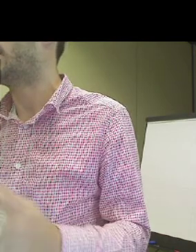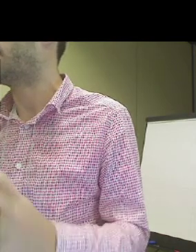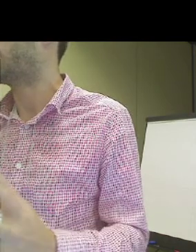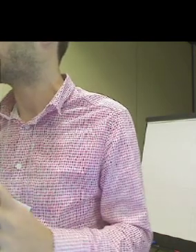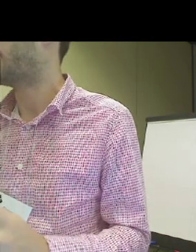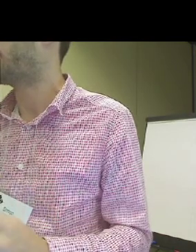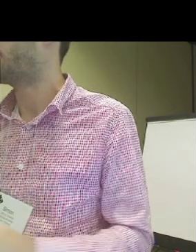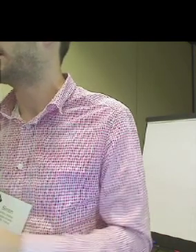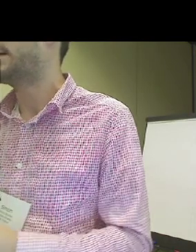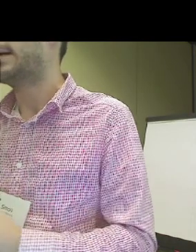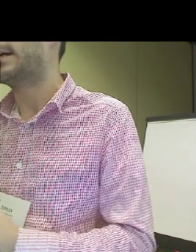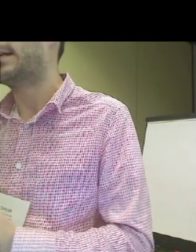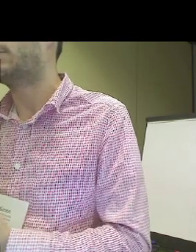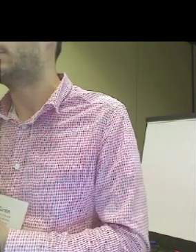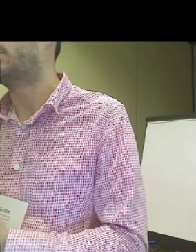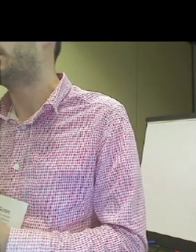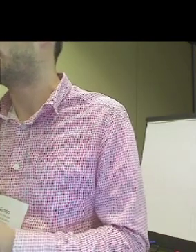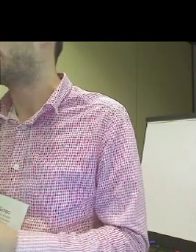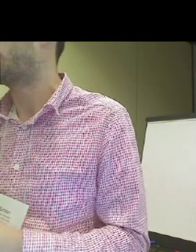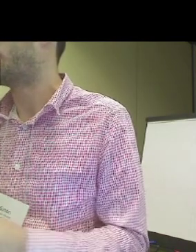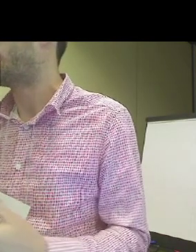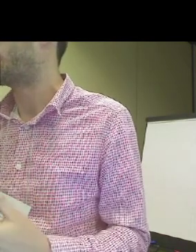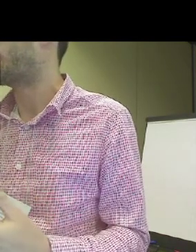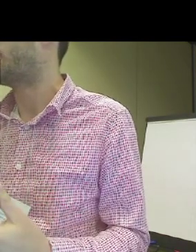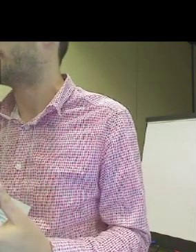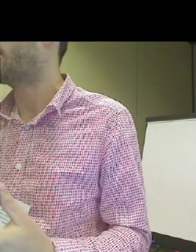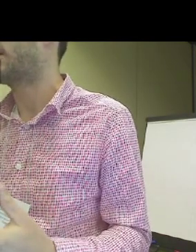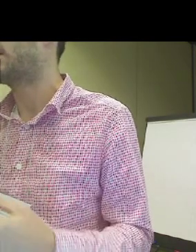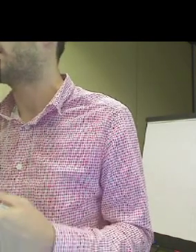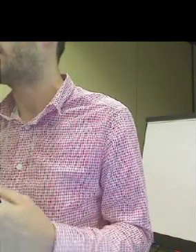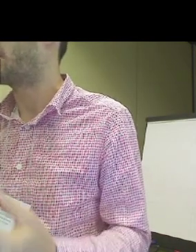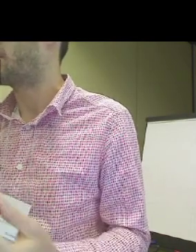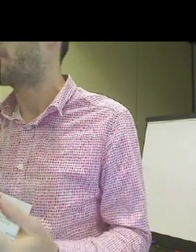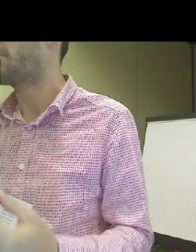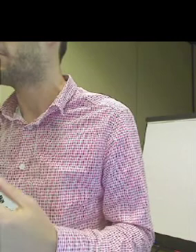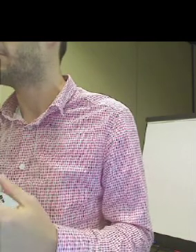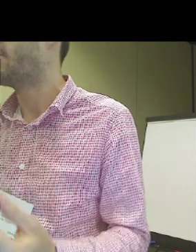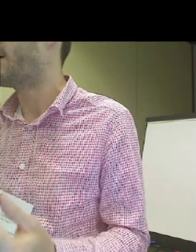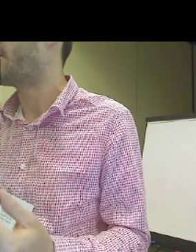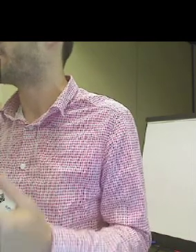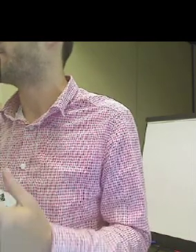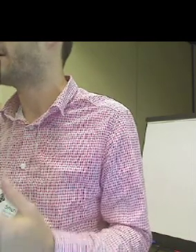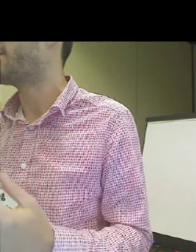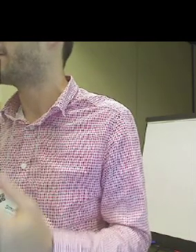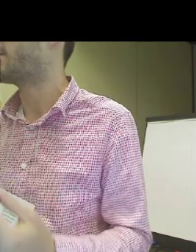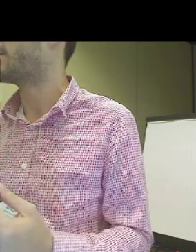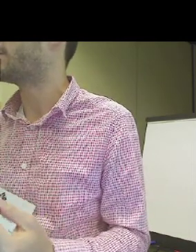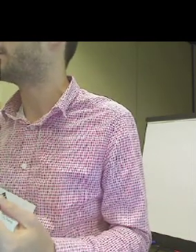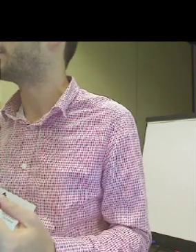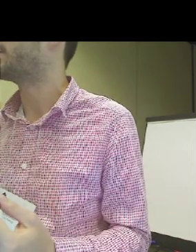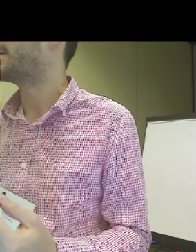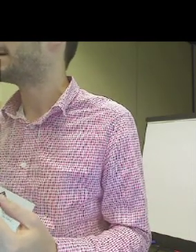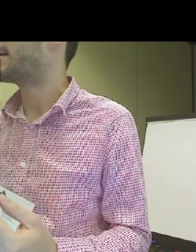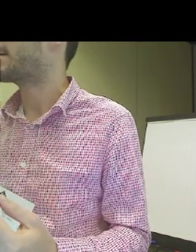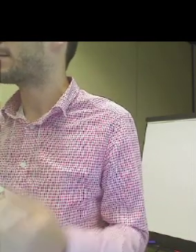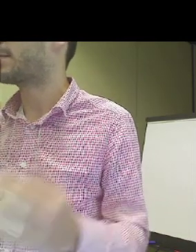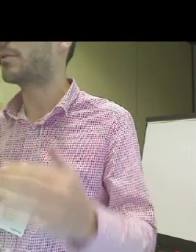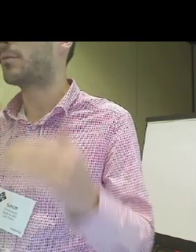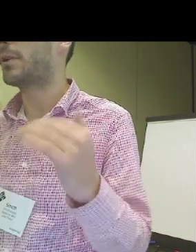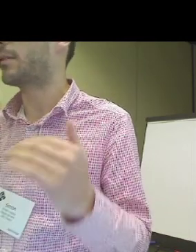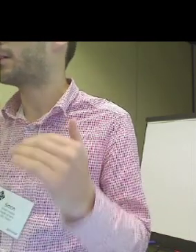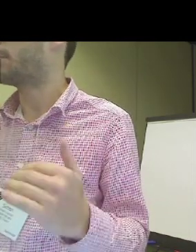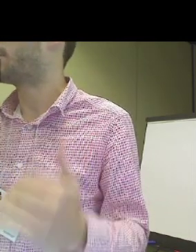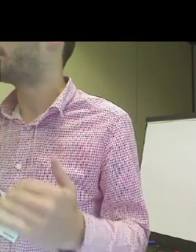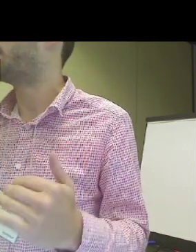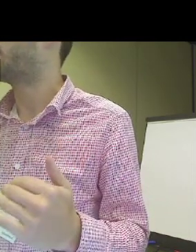11, 12, and they were reading stories of kids for five, six years old. So